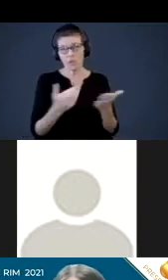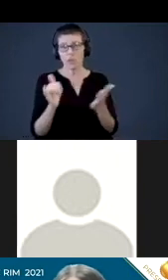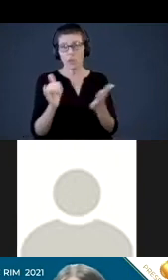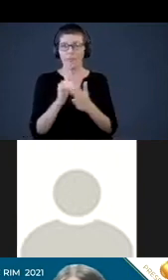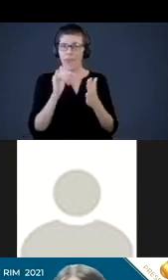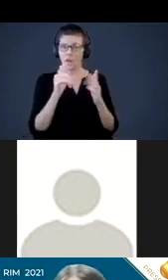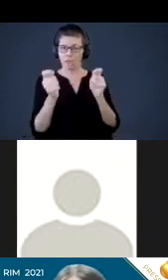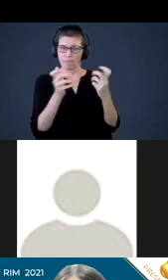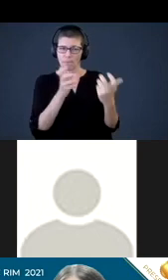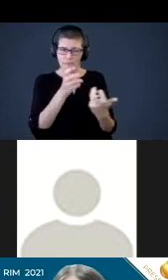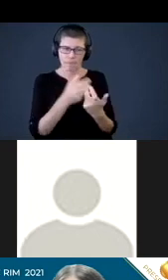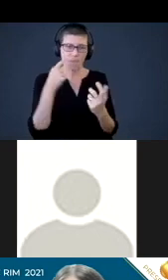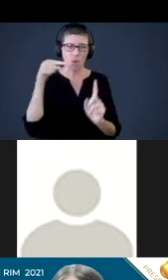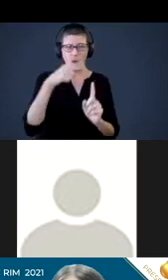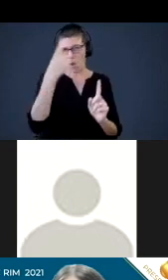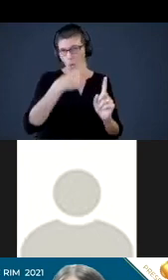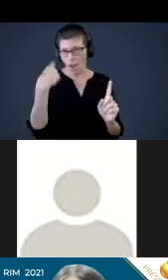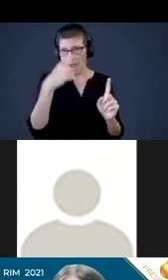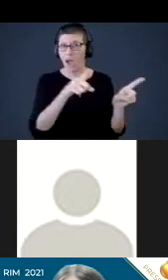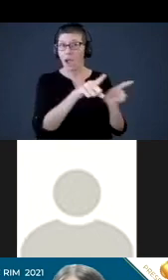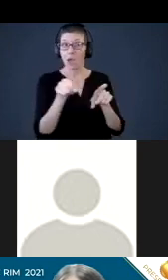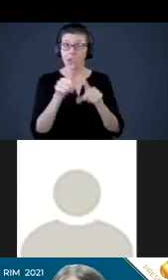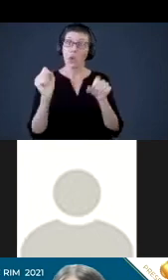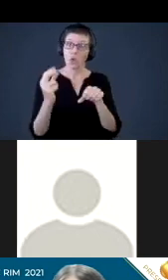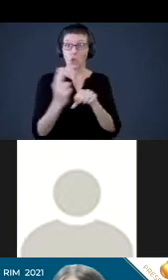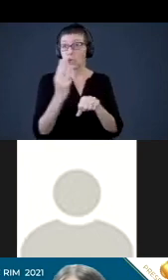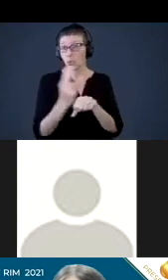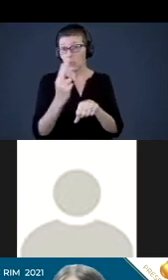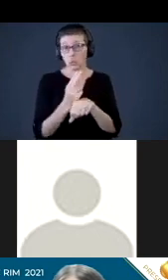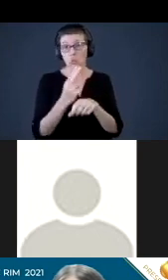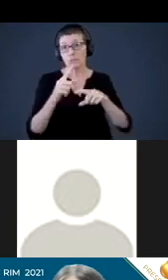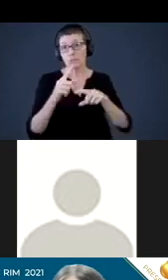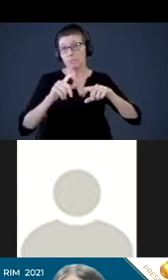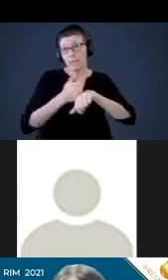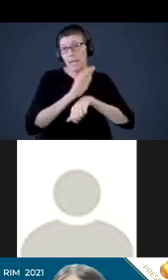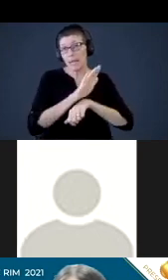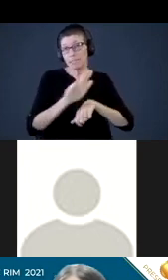tailored to Hawaii, but also could be utilized based on the needs of anyone.